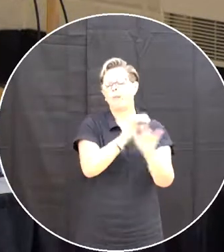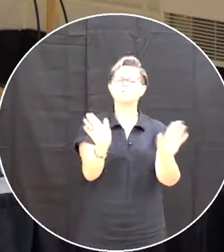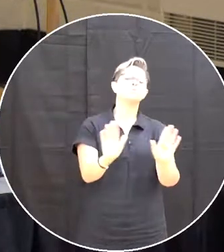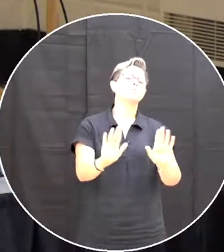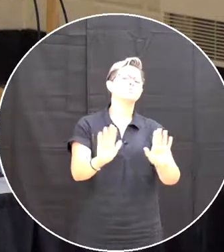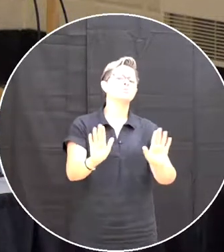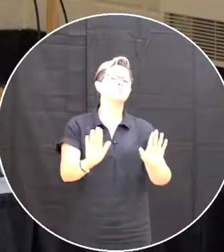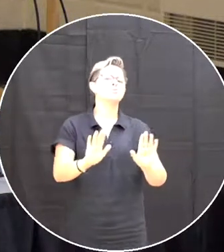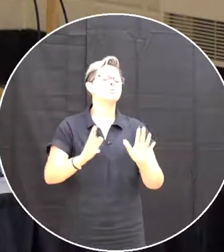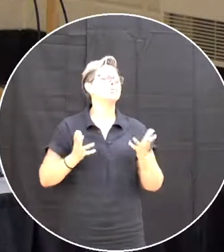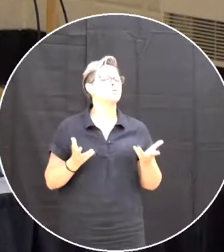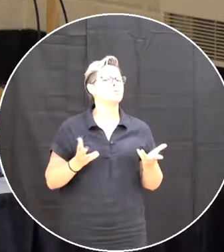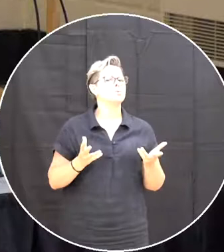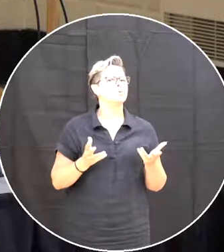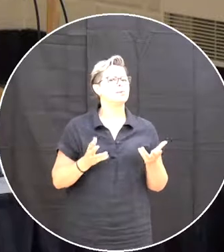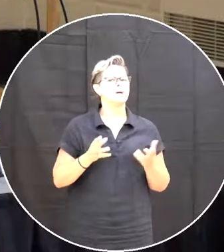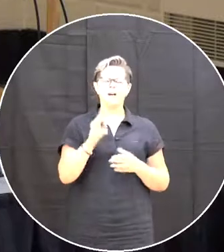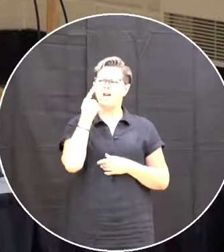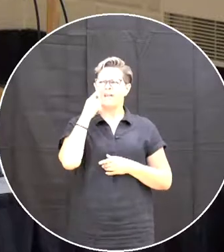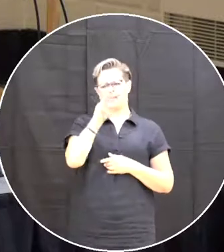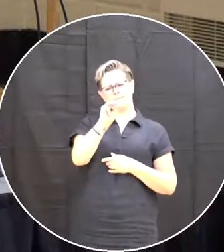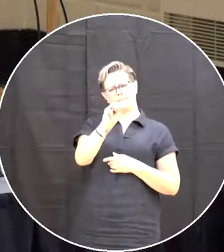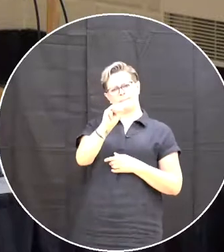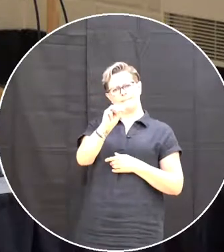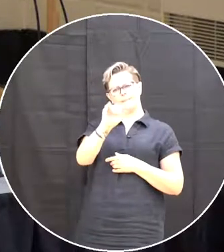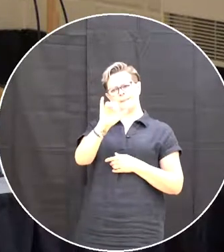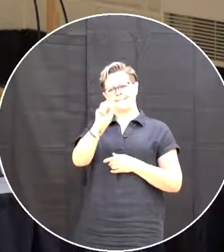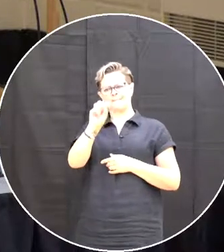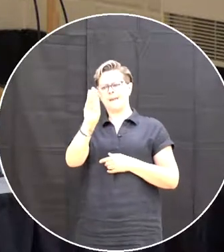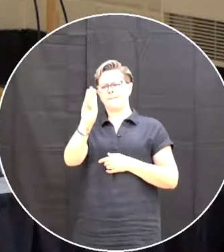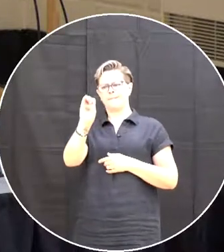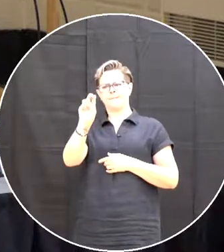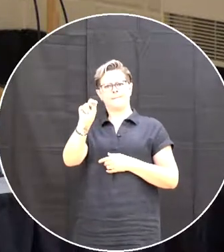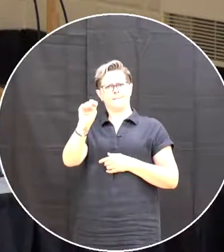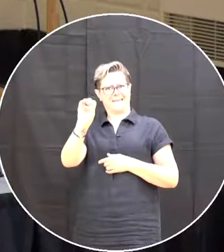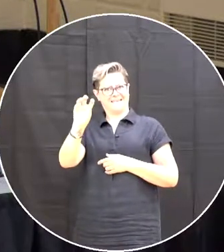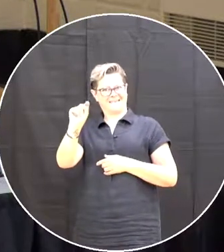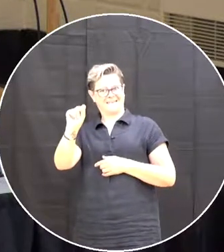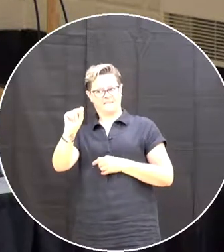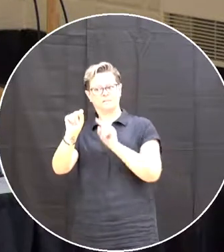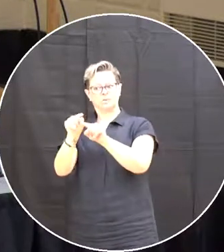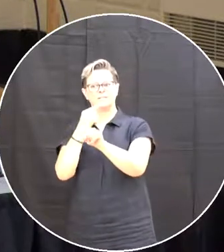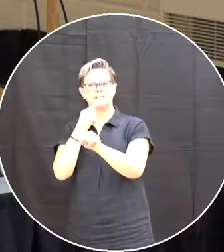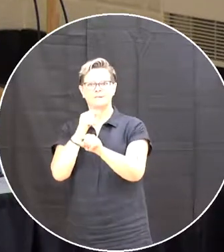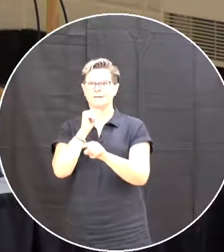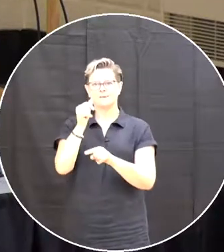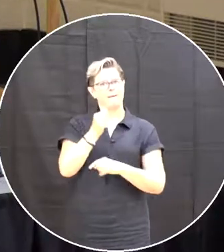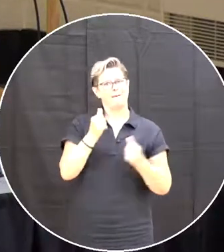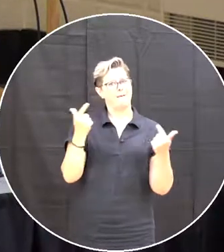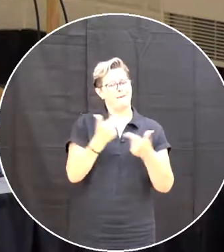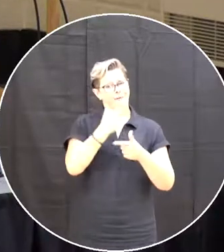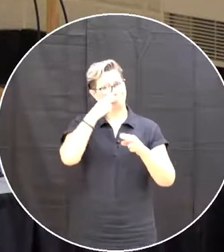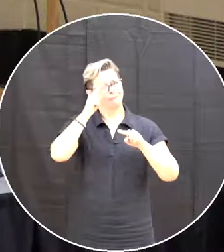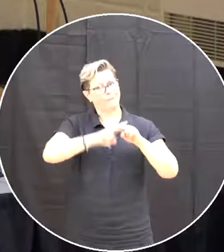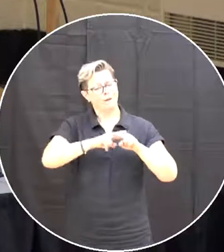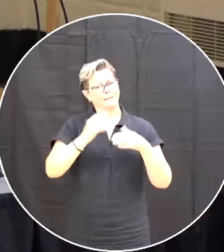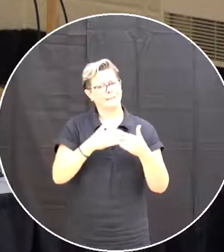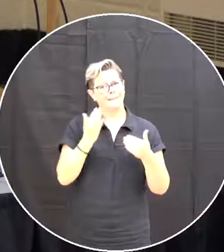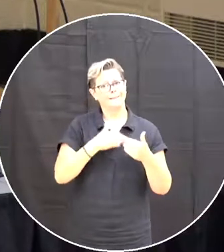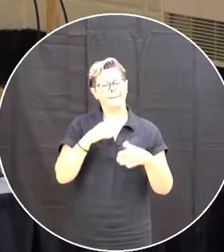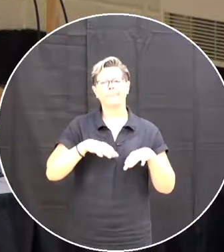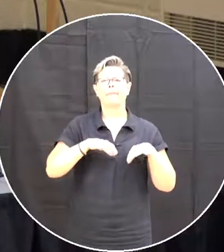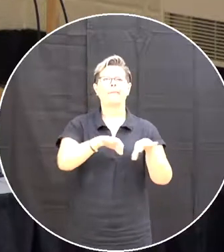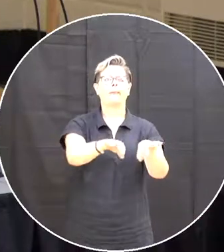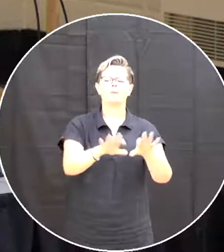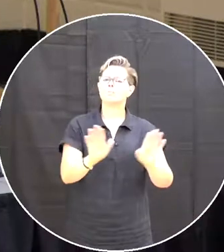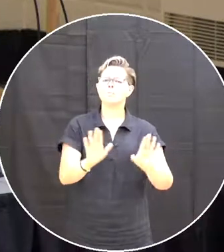It may have been Miss Bennett in that video Talk about It's not all It's not all sunshine Not all easy Some of this